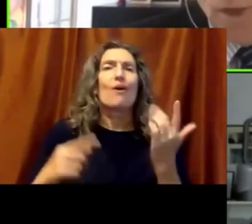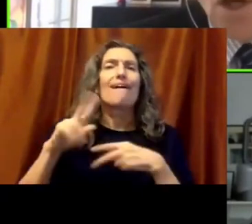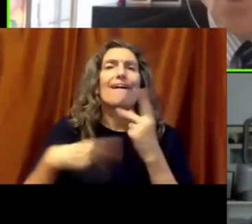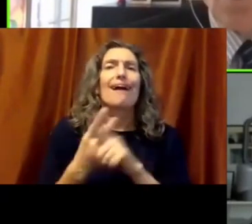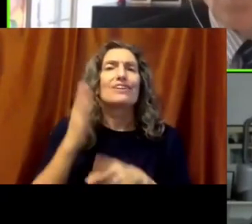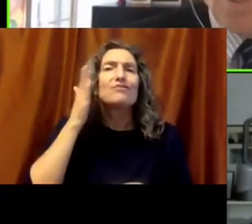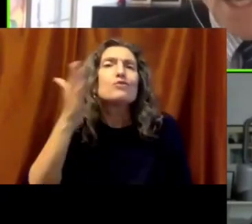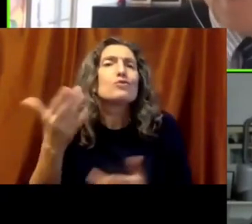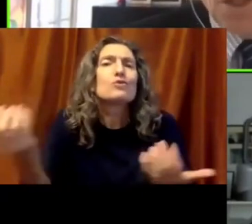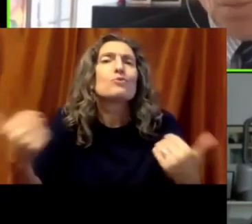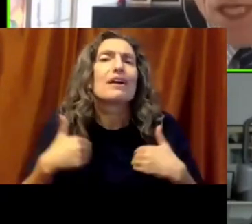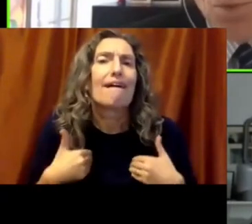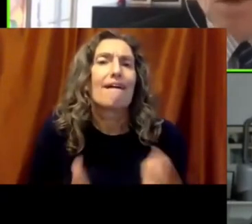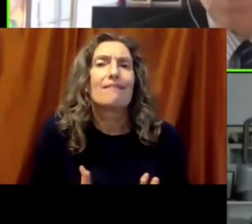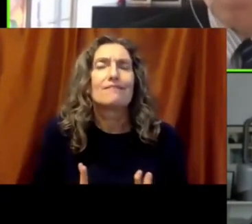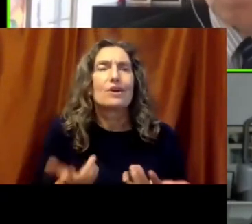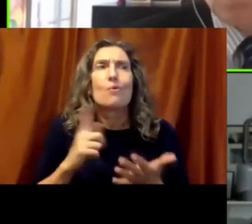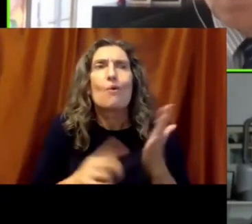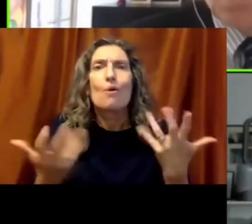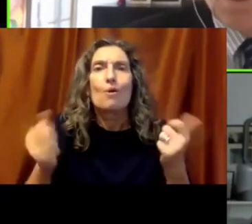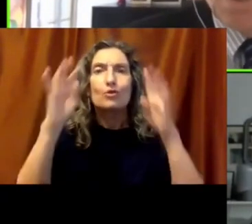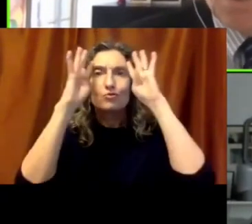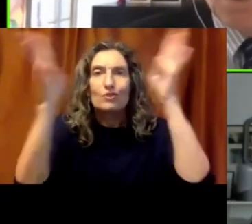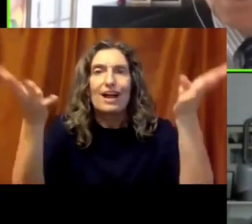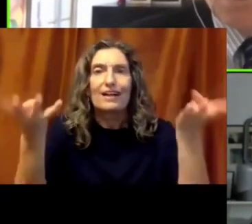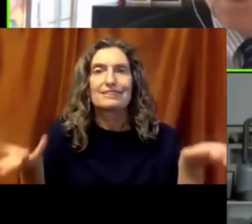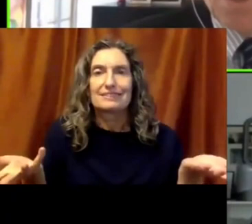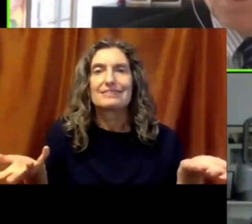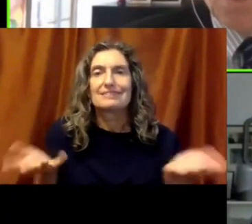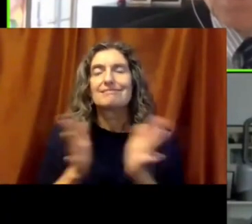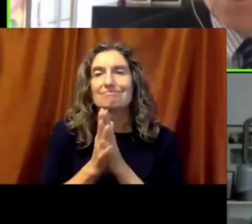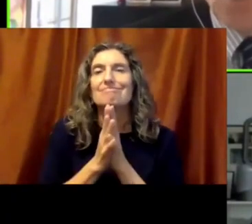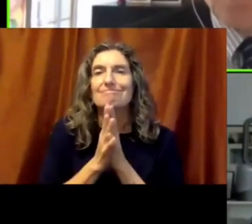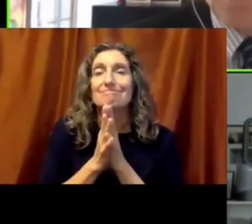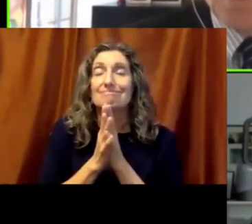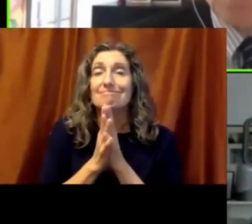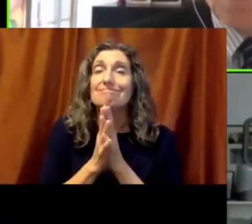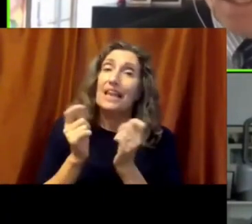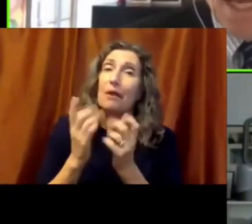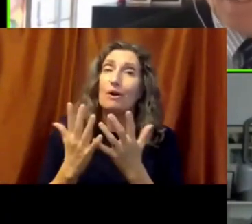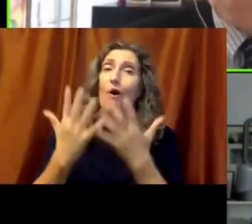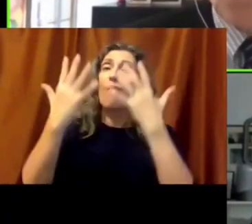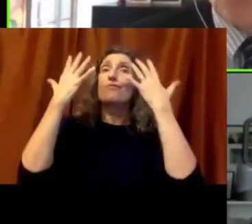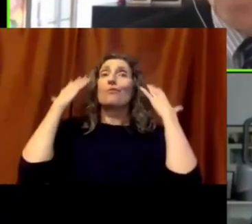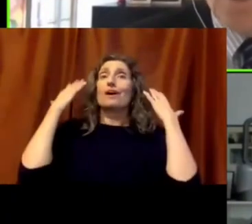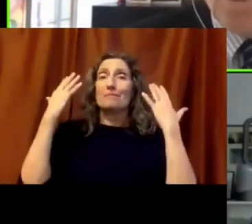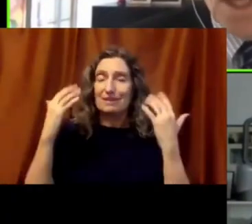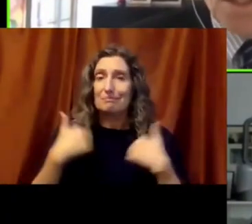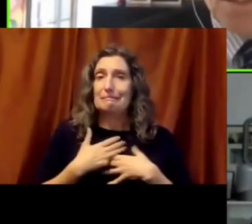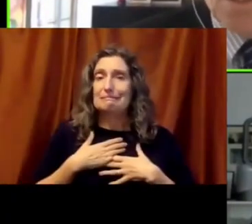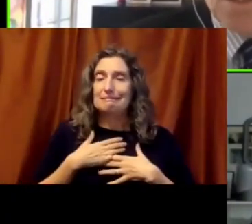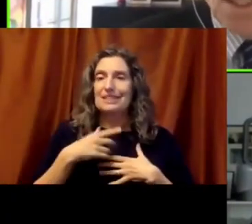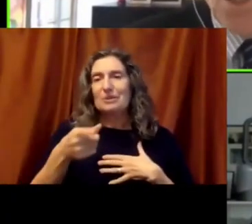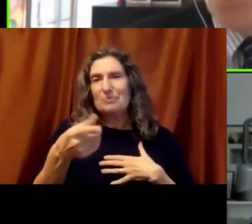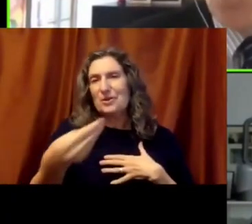who we are as a people? It's a daunting task. And you've given